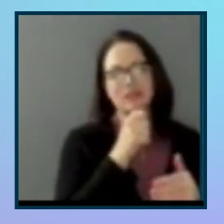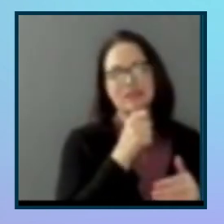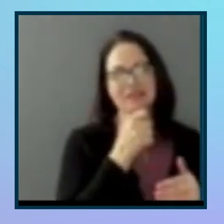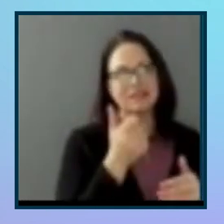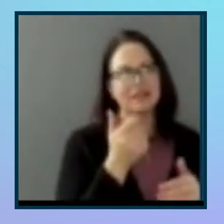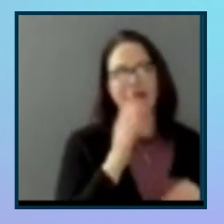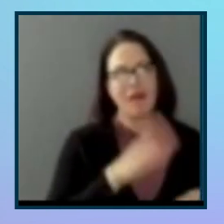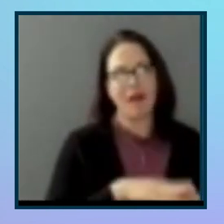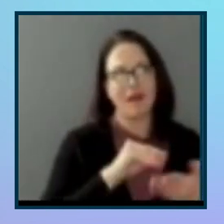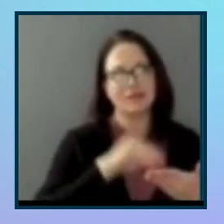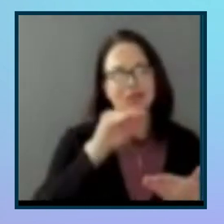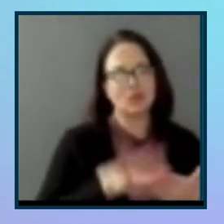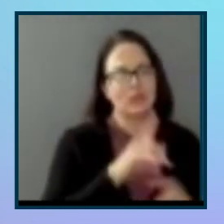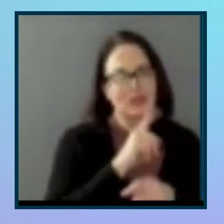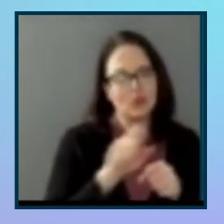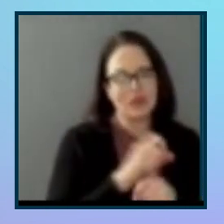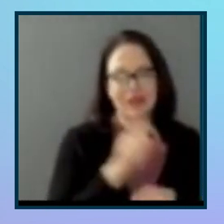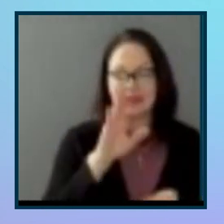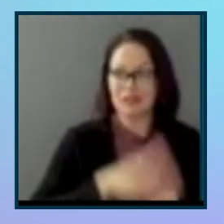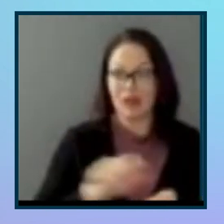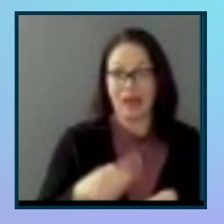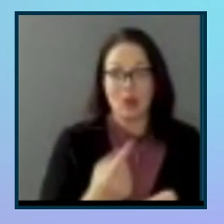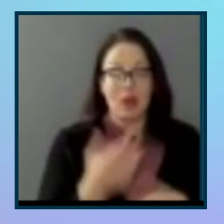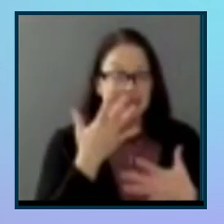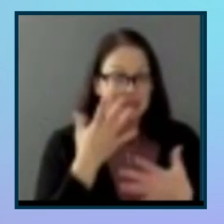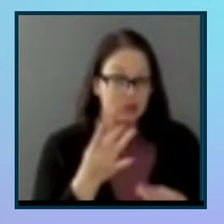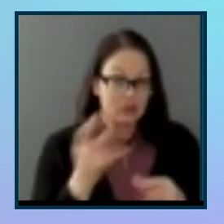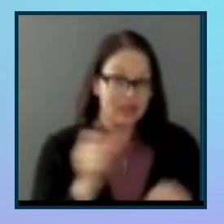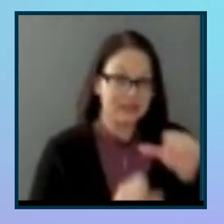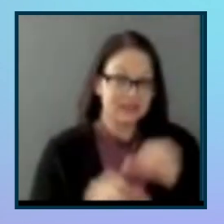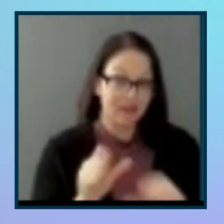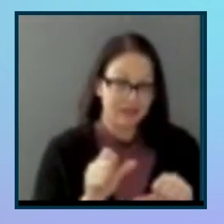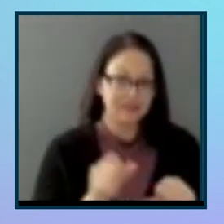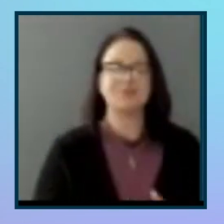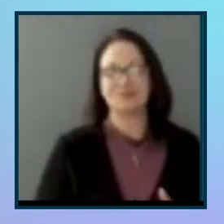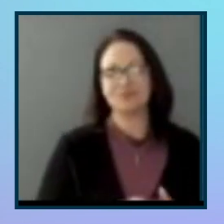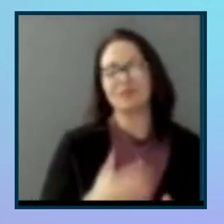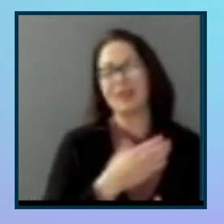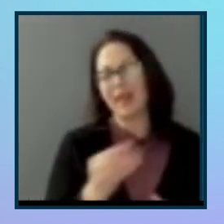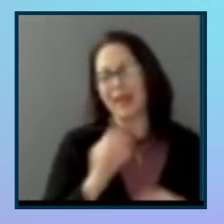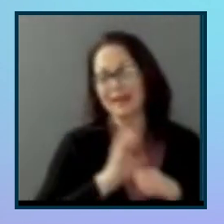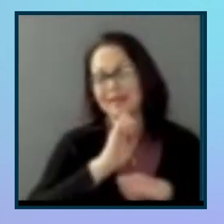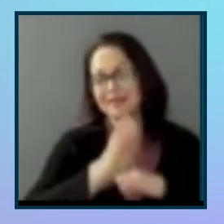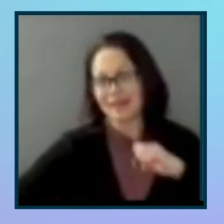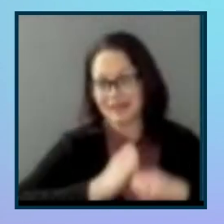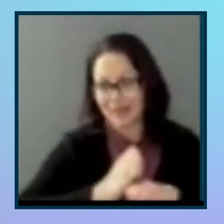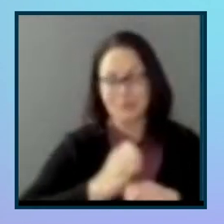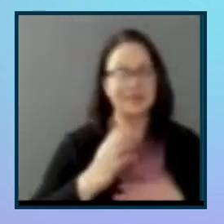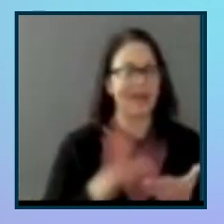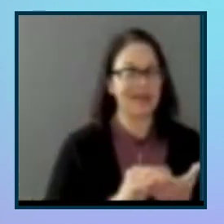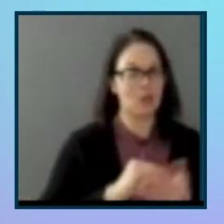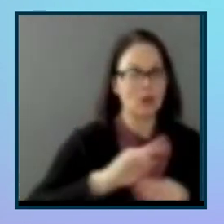students, really, it's, it's really on anyone who is interested in science, in eclipse, in learning more about